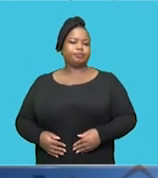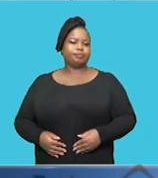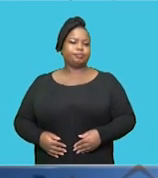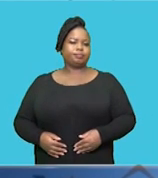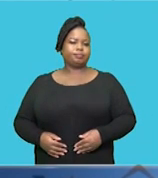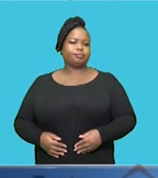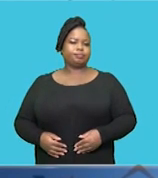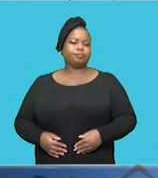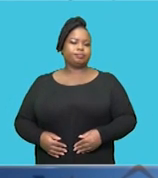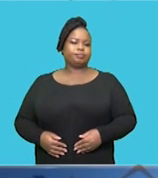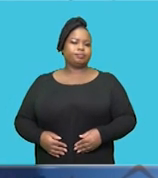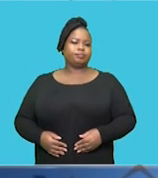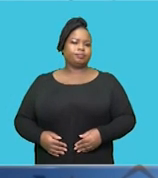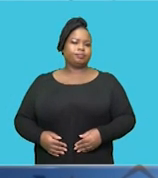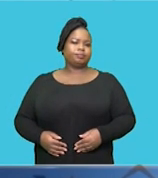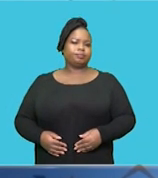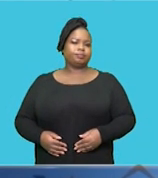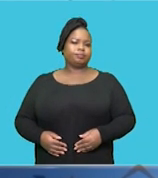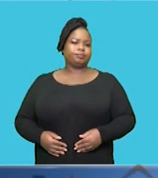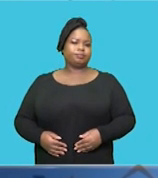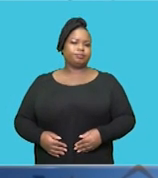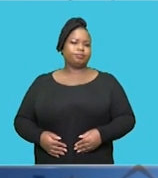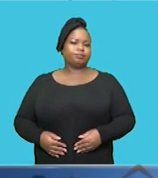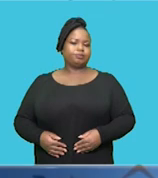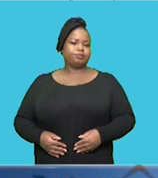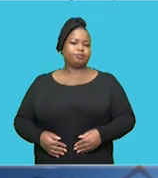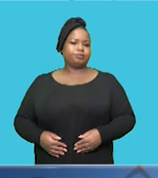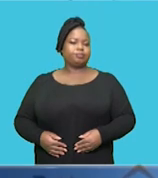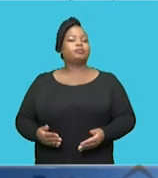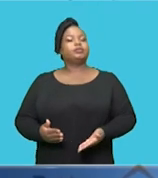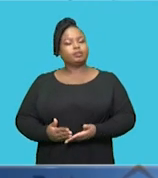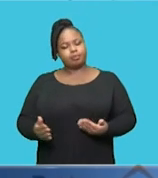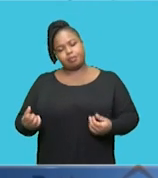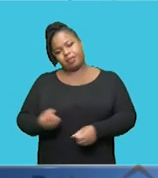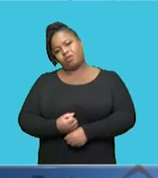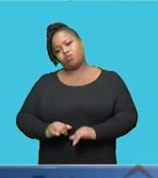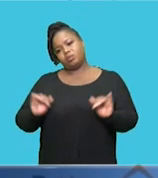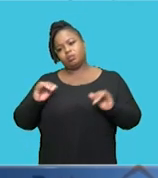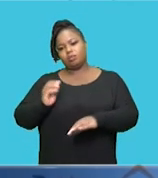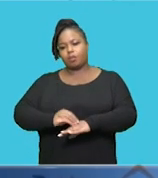further precipitate the problem